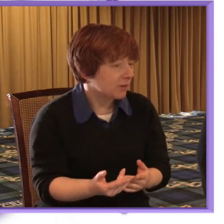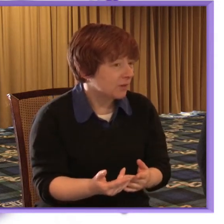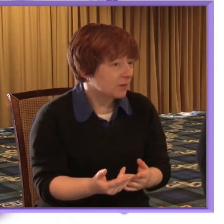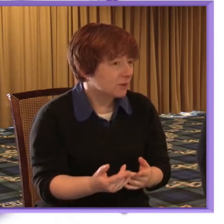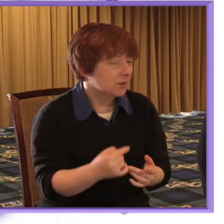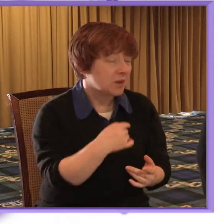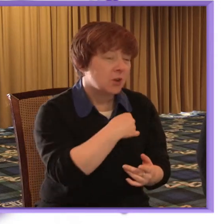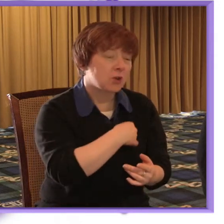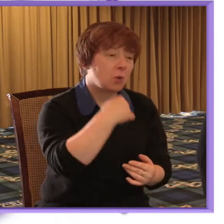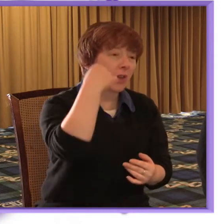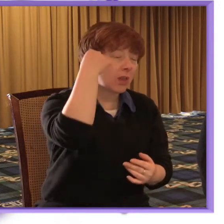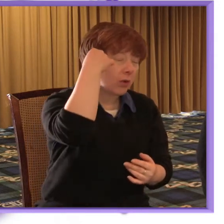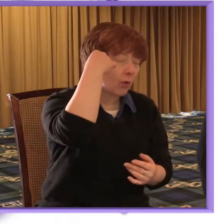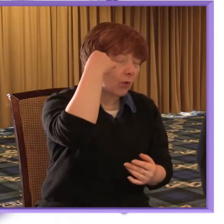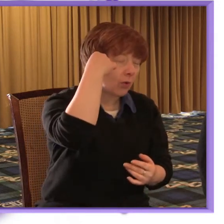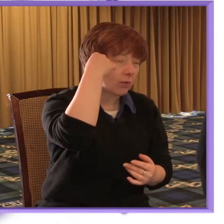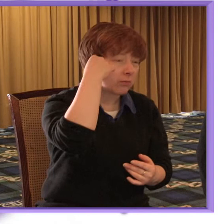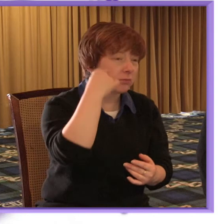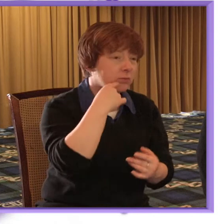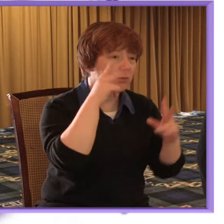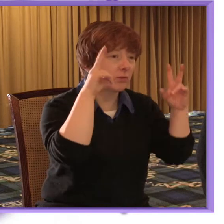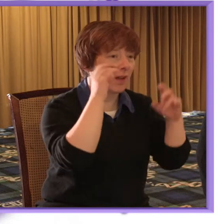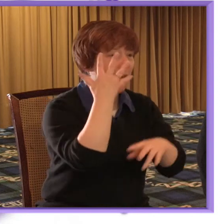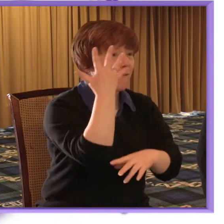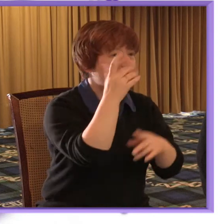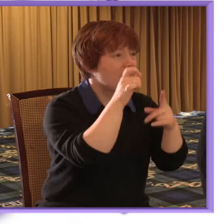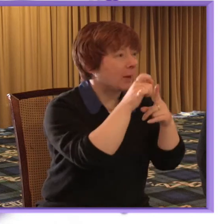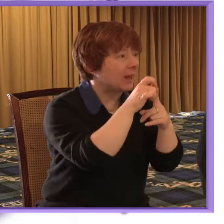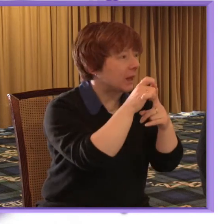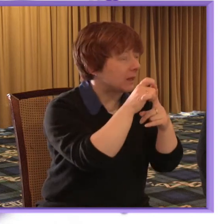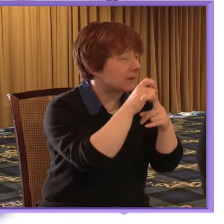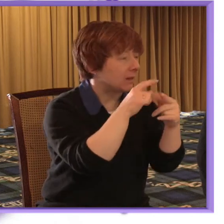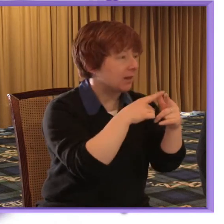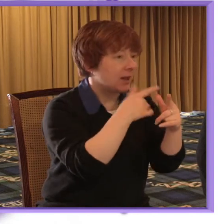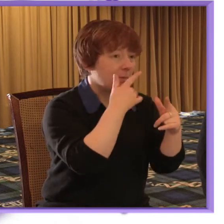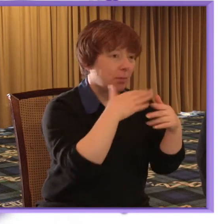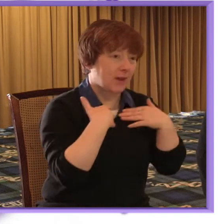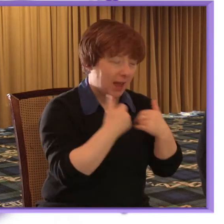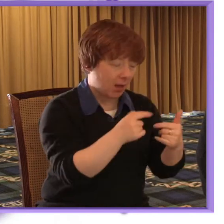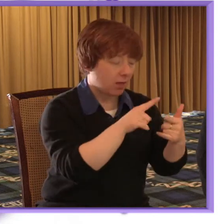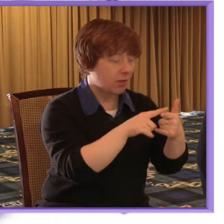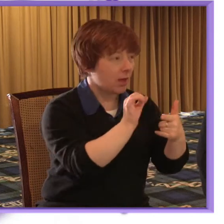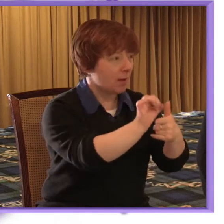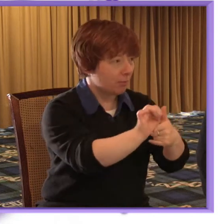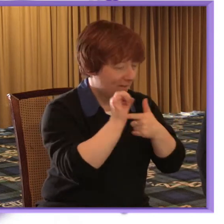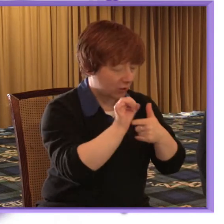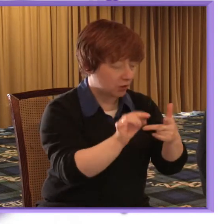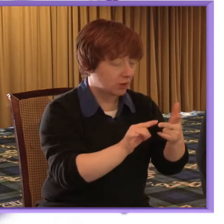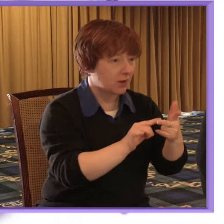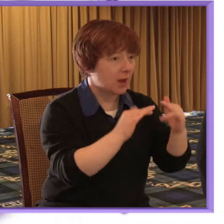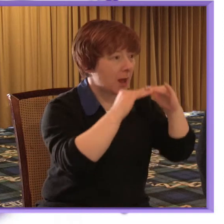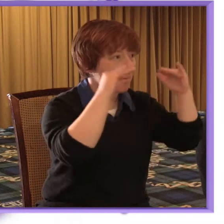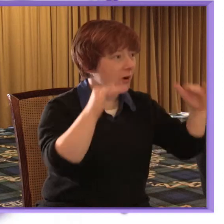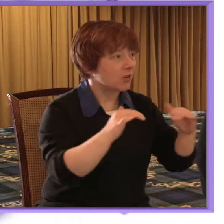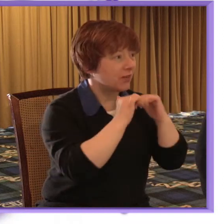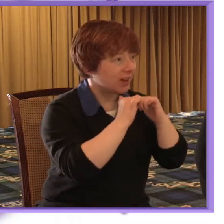that we would call this the sort of five P's so we're trying to draw together the public health bit the prevention bit parity of esteem